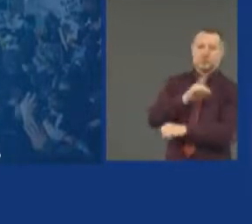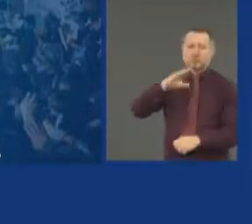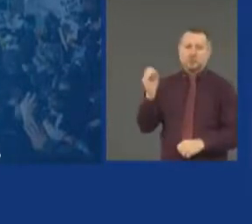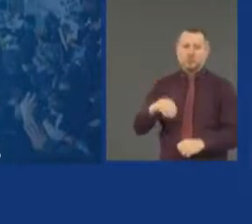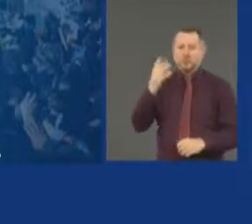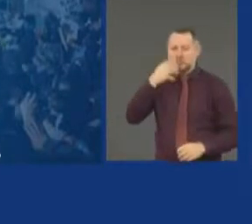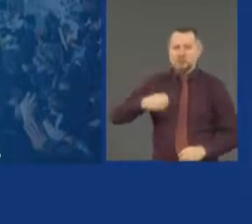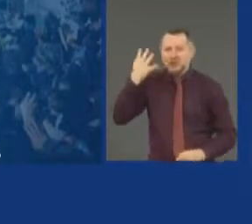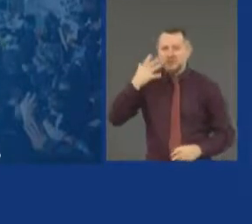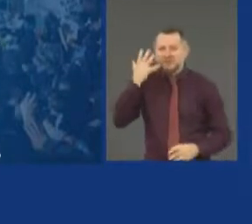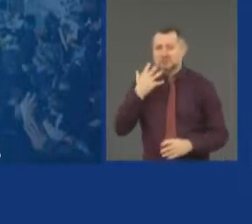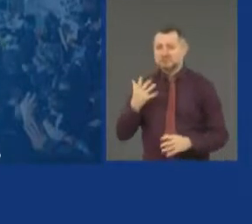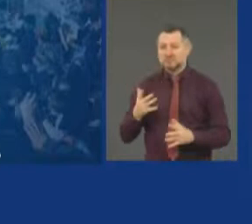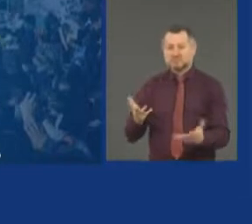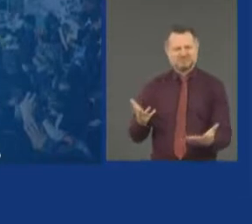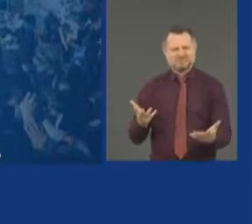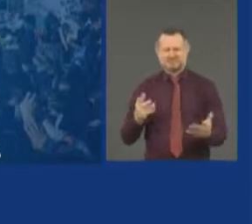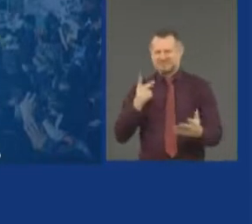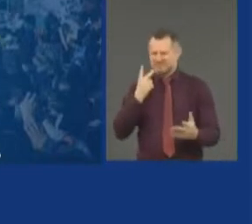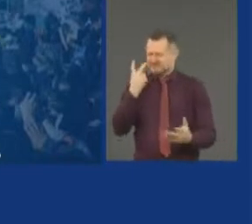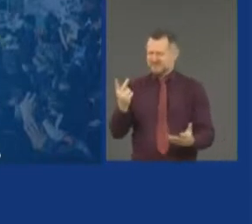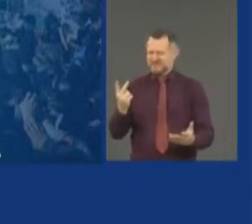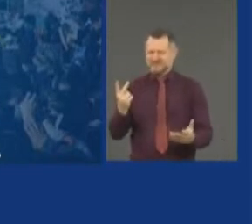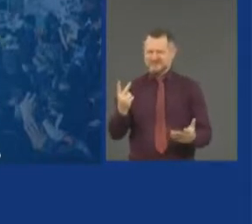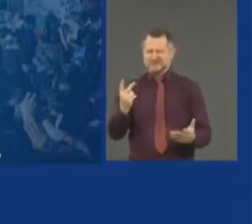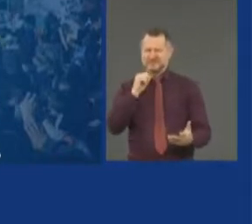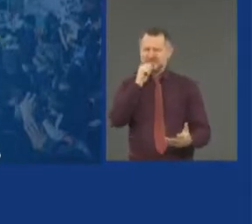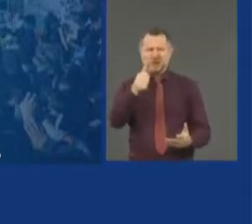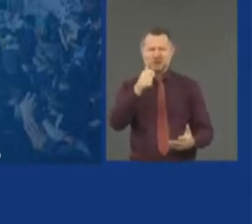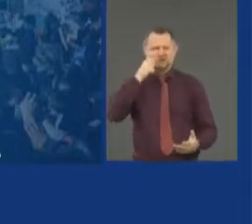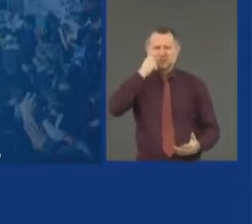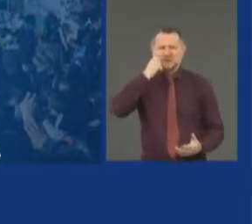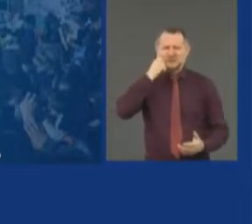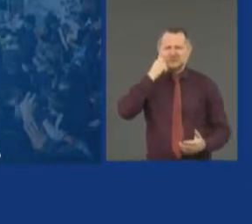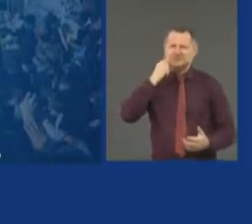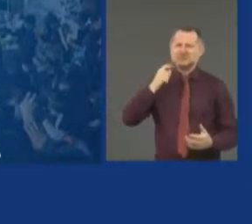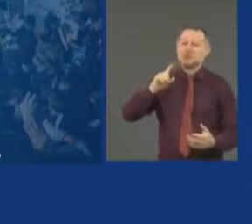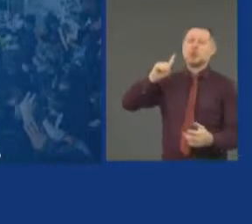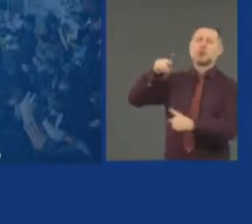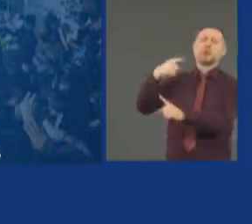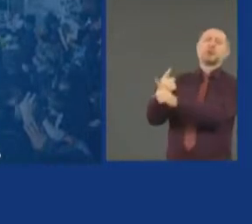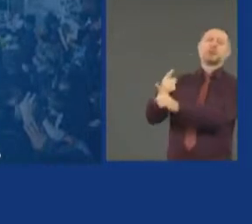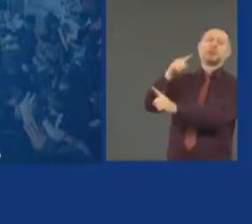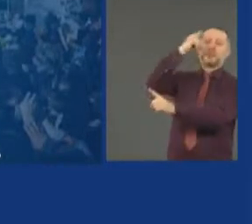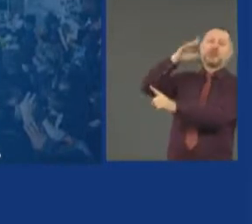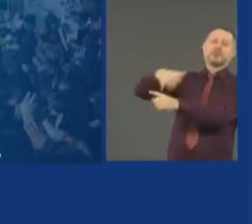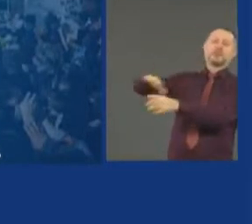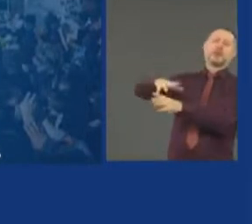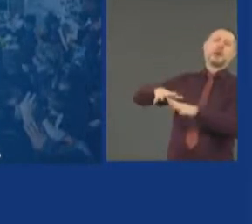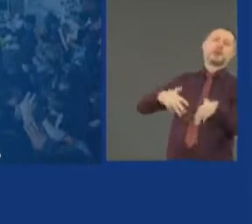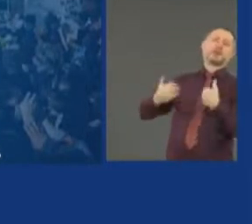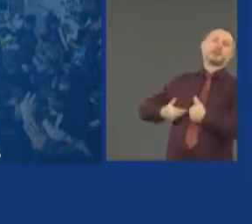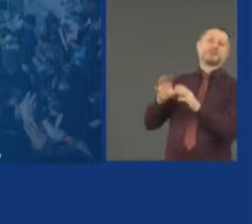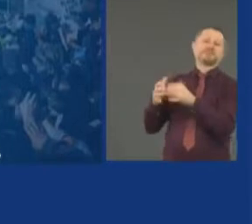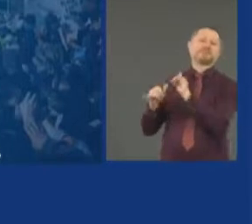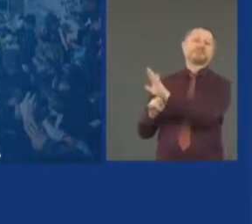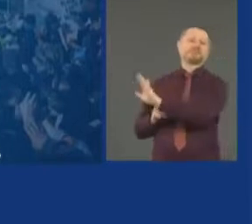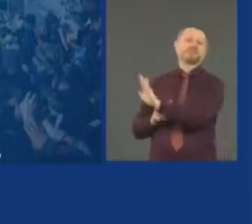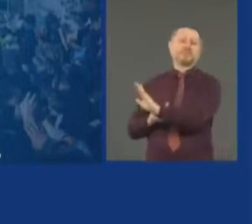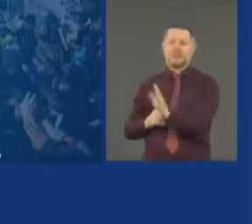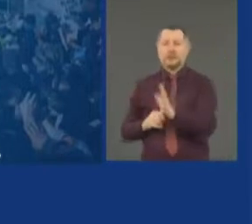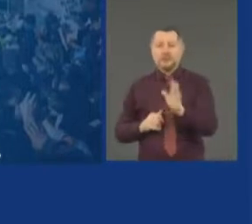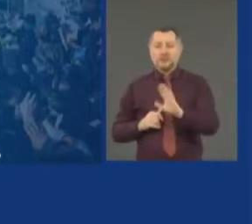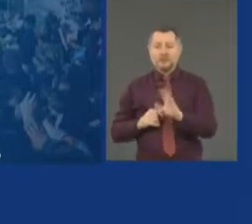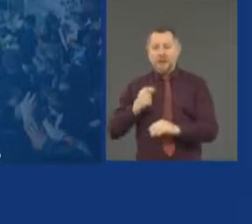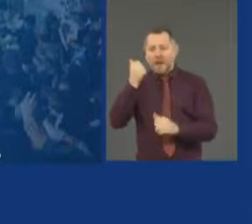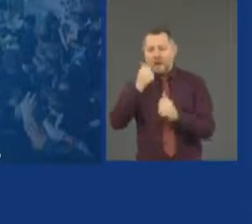a racial issue in that only African Americans are upset. This is anyone who saw that video is